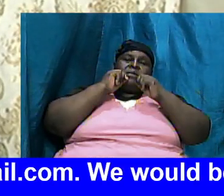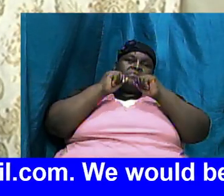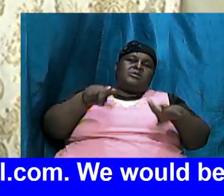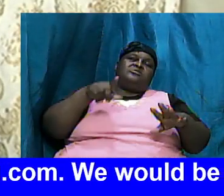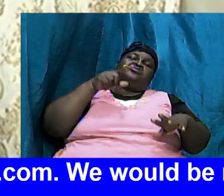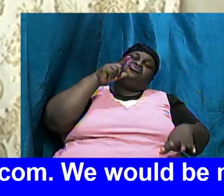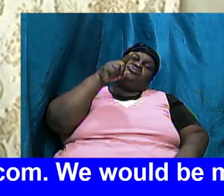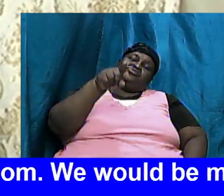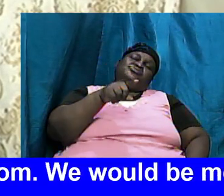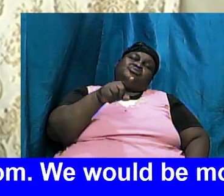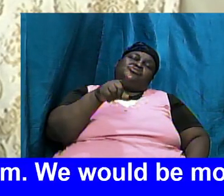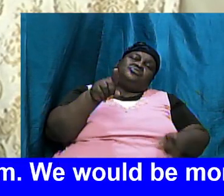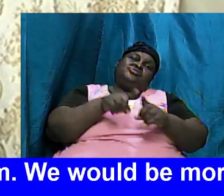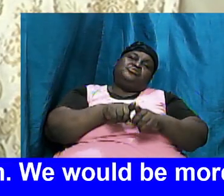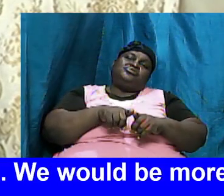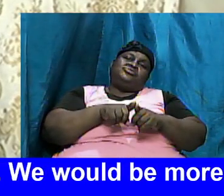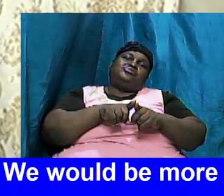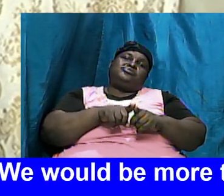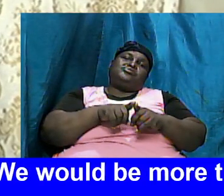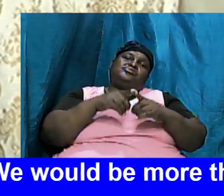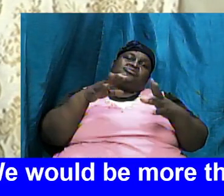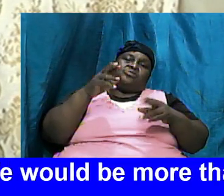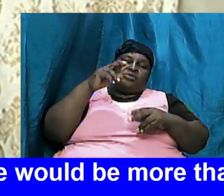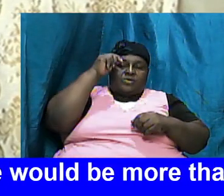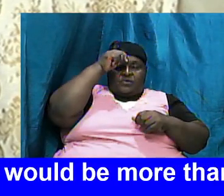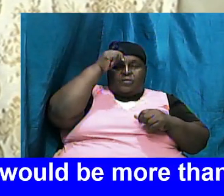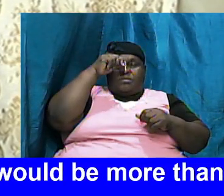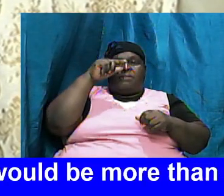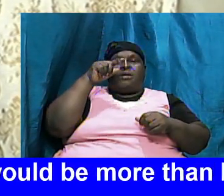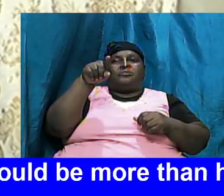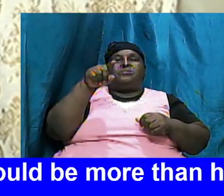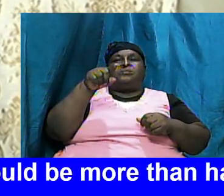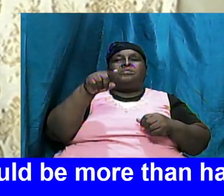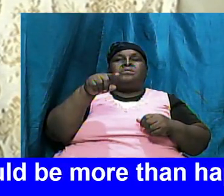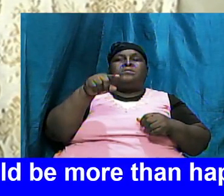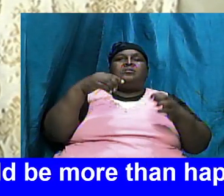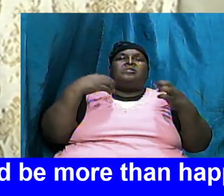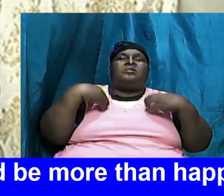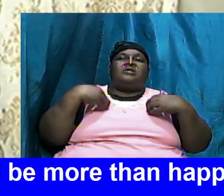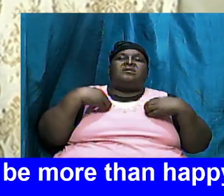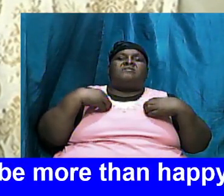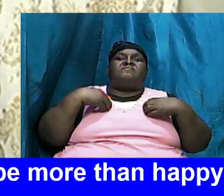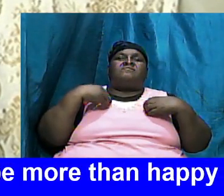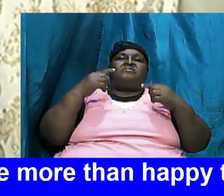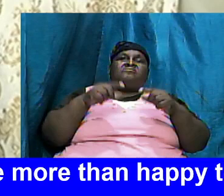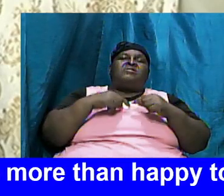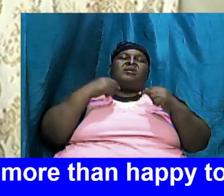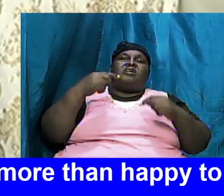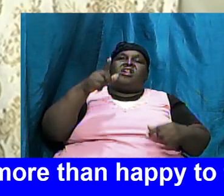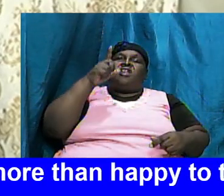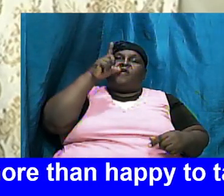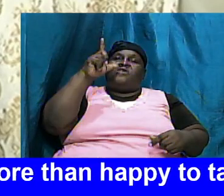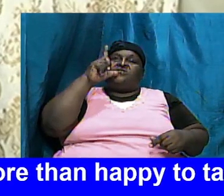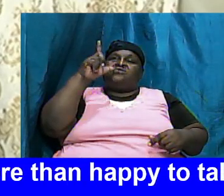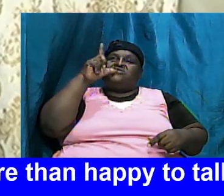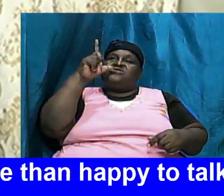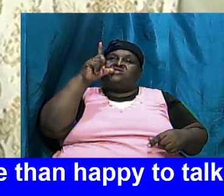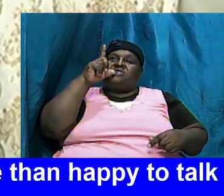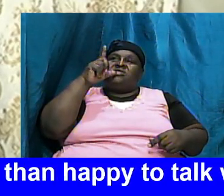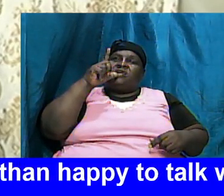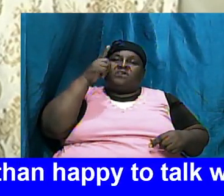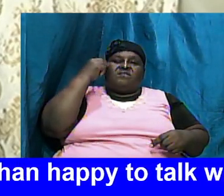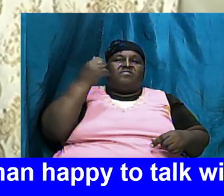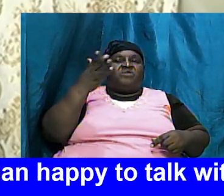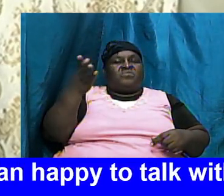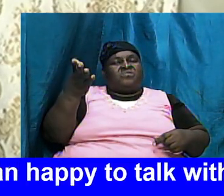and as I go just want to remind you we are having a great luncheon and even for those who will come a